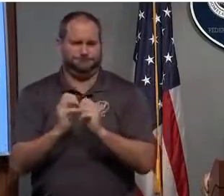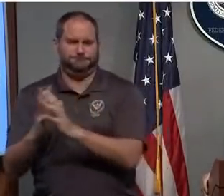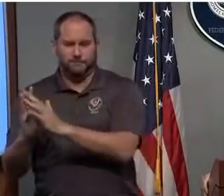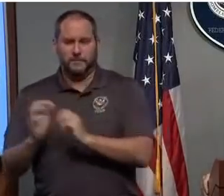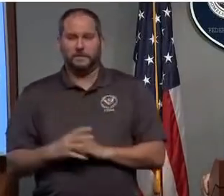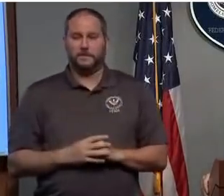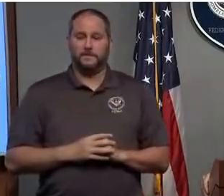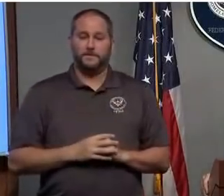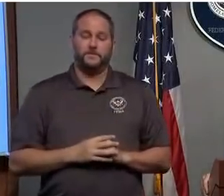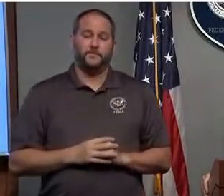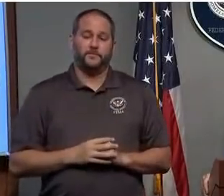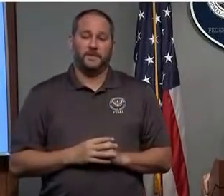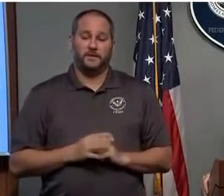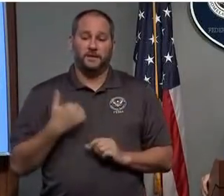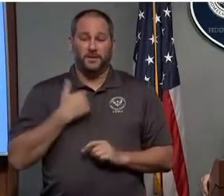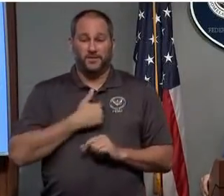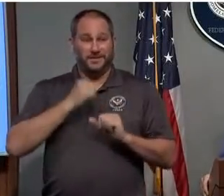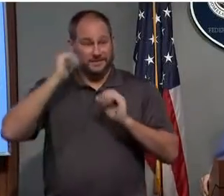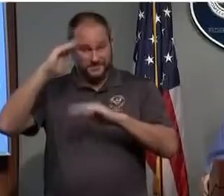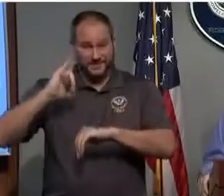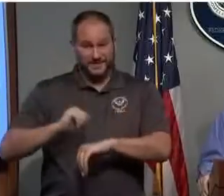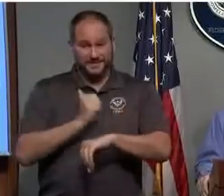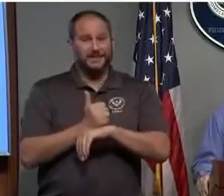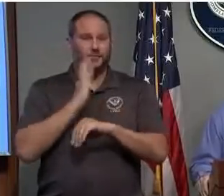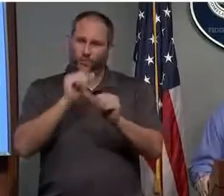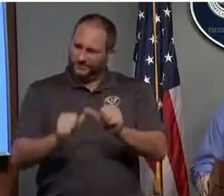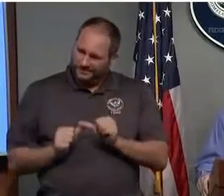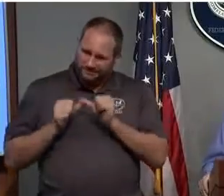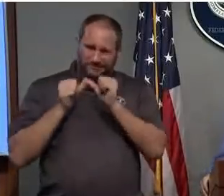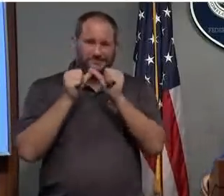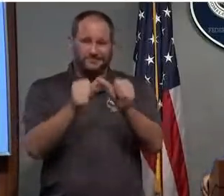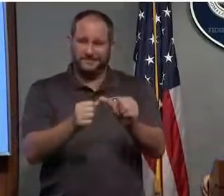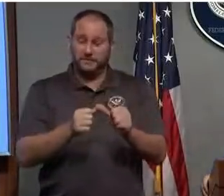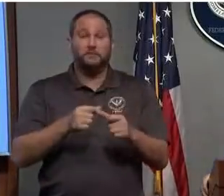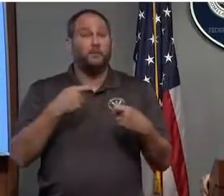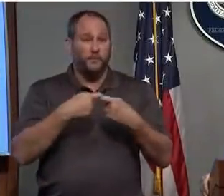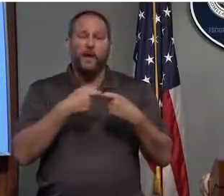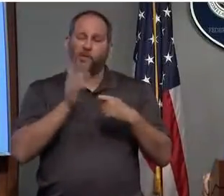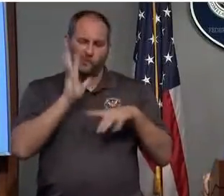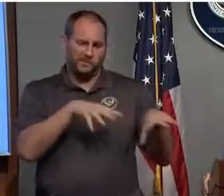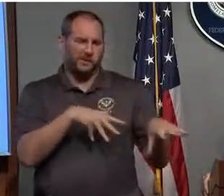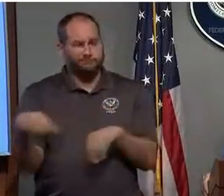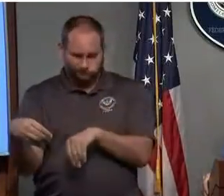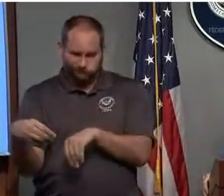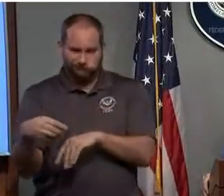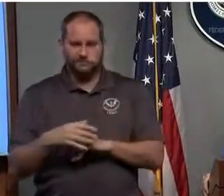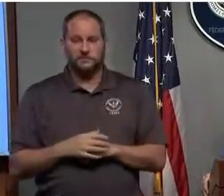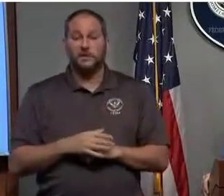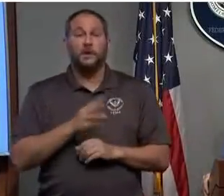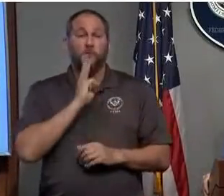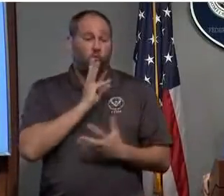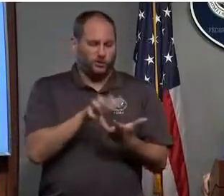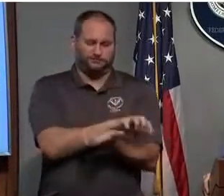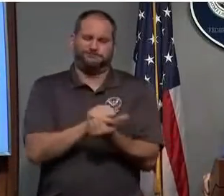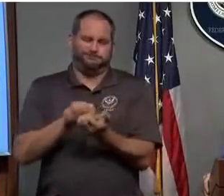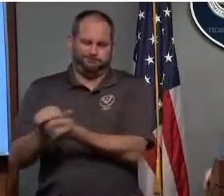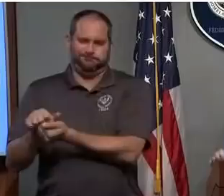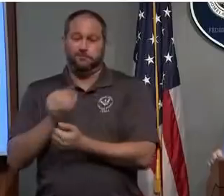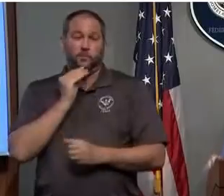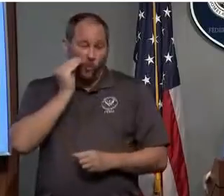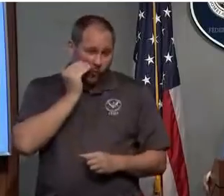expectations. This is going to be a duration. Power will be off. Infrastructure will be damaged or destroyed. Homes will be damaged or destroyed.